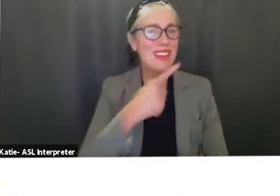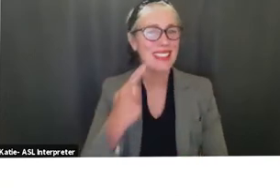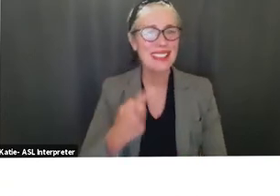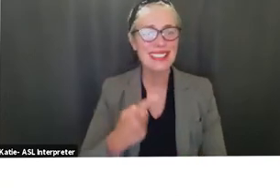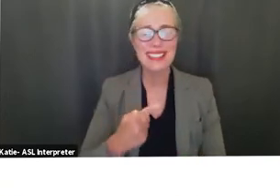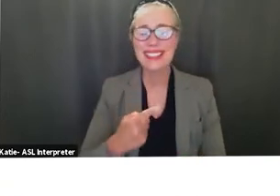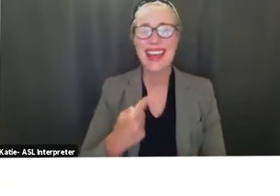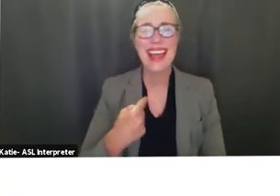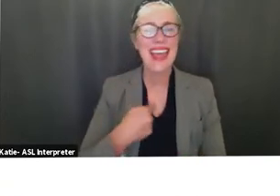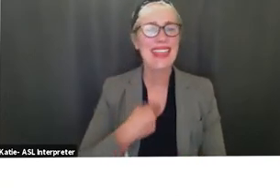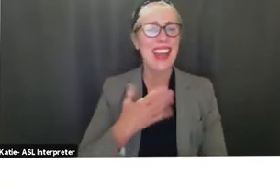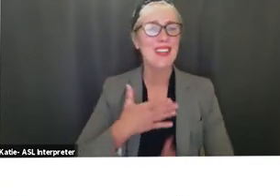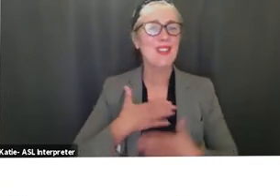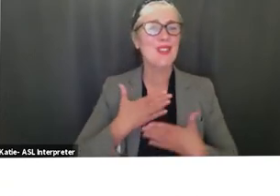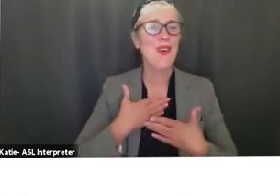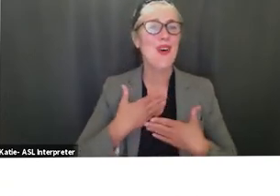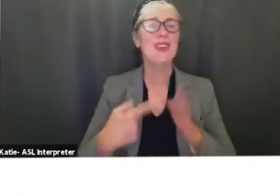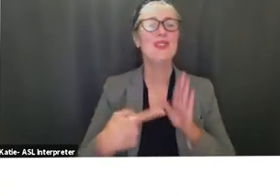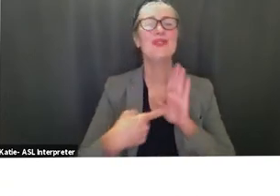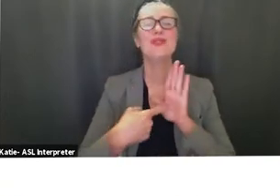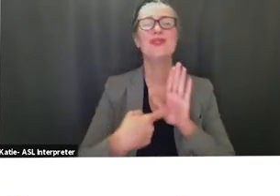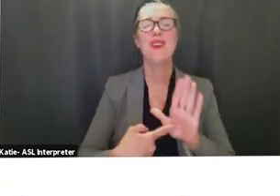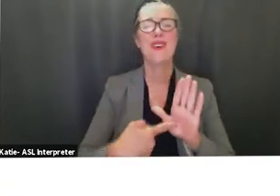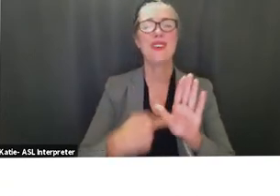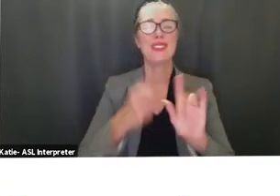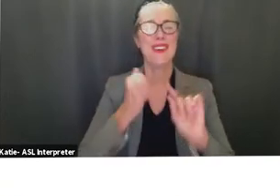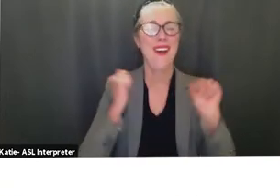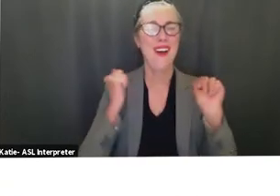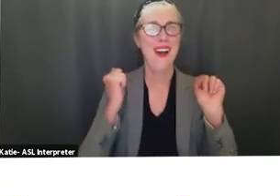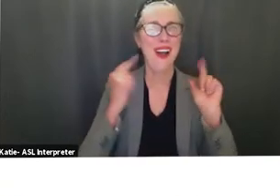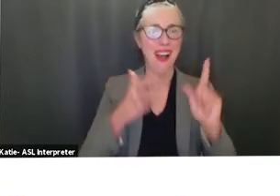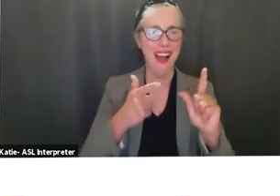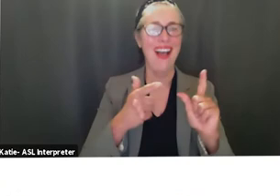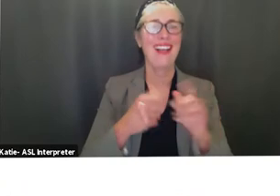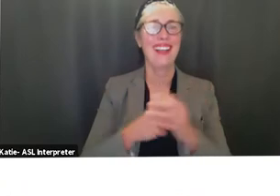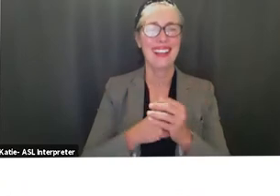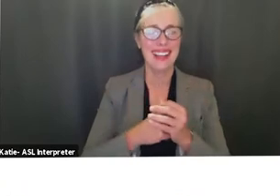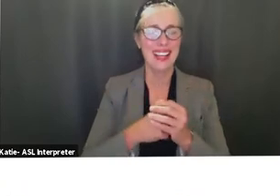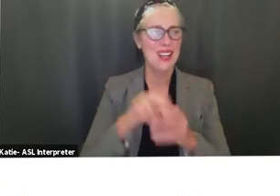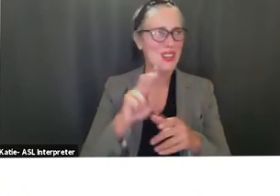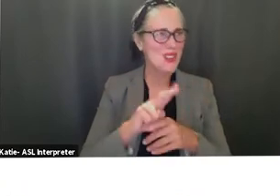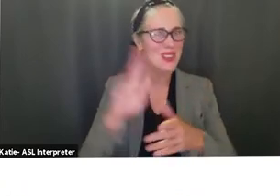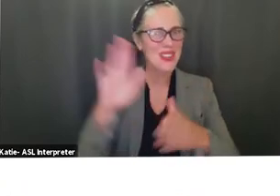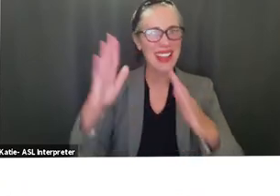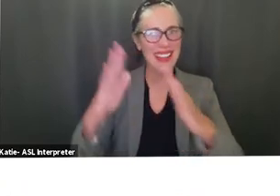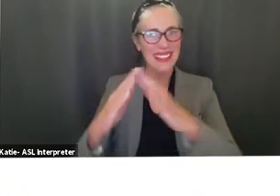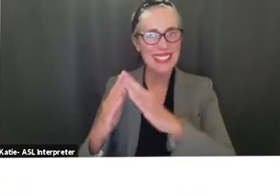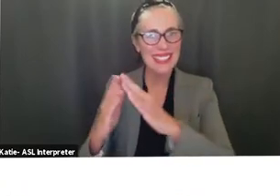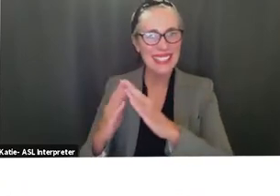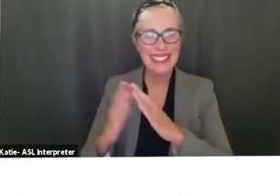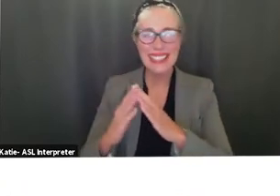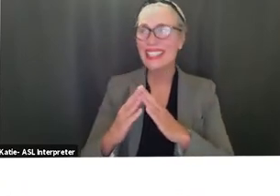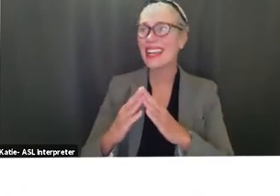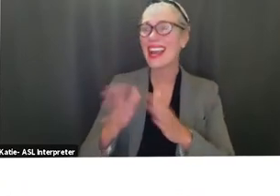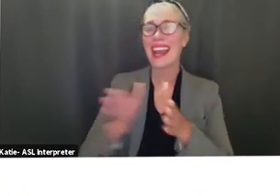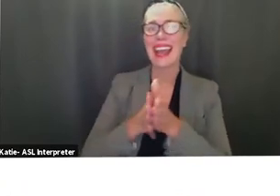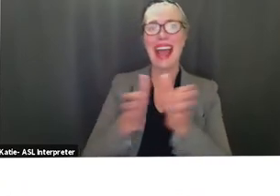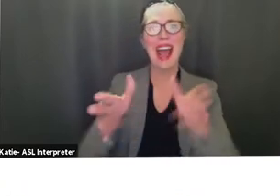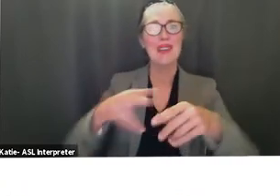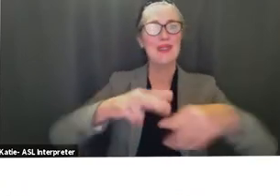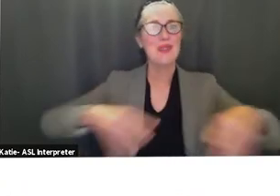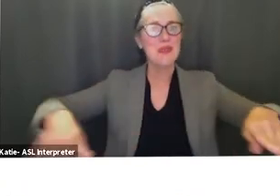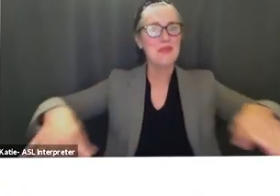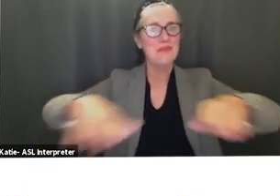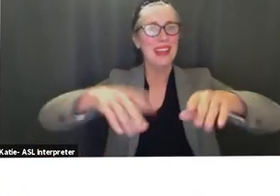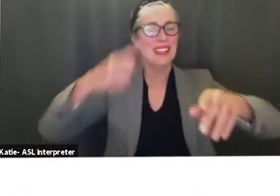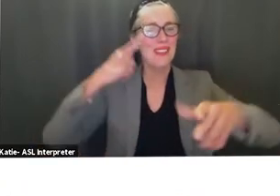uh the access the the use of our beautiful city for learning as an outdoor space has